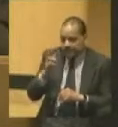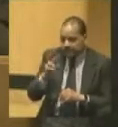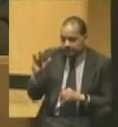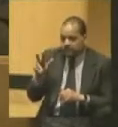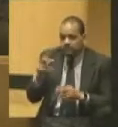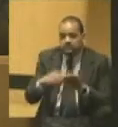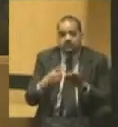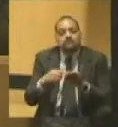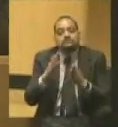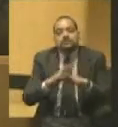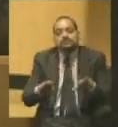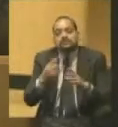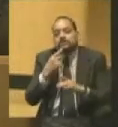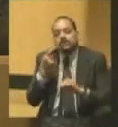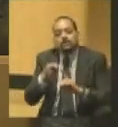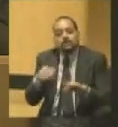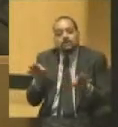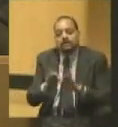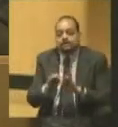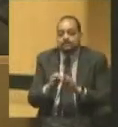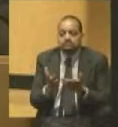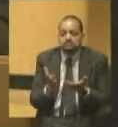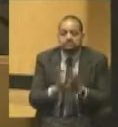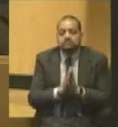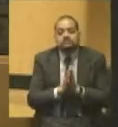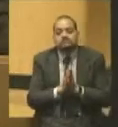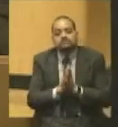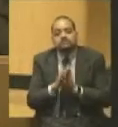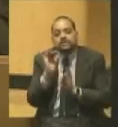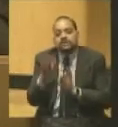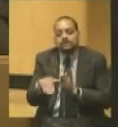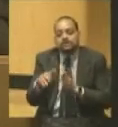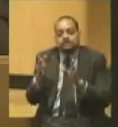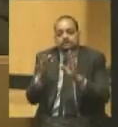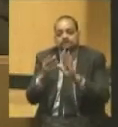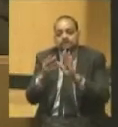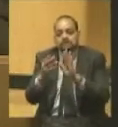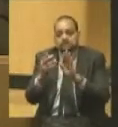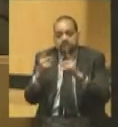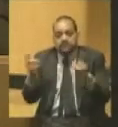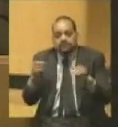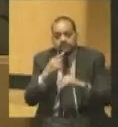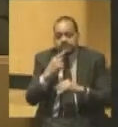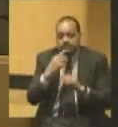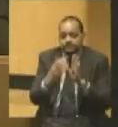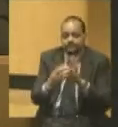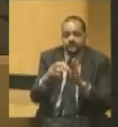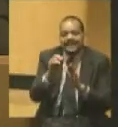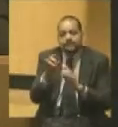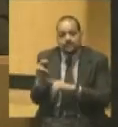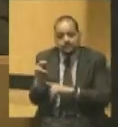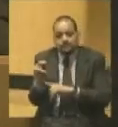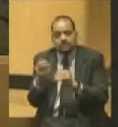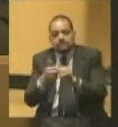peace was this, which I think is the most innocuous of the statements in the three platforms. Quote, the administration, in departing